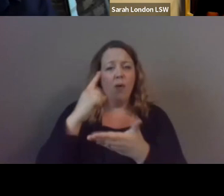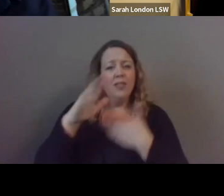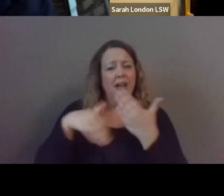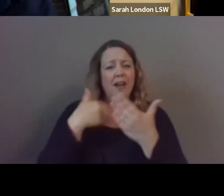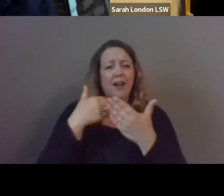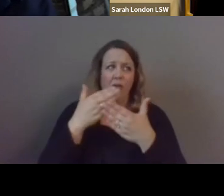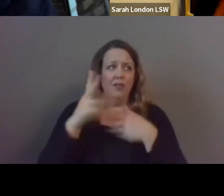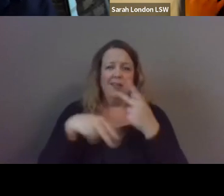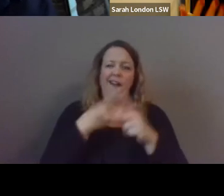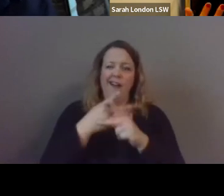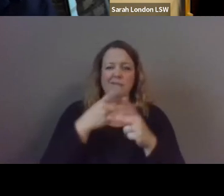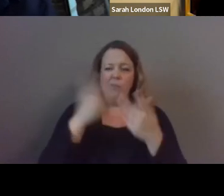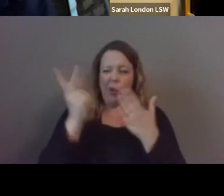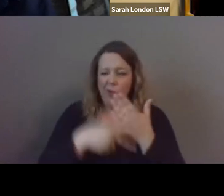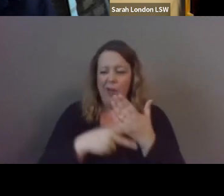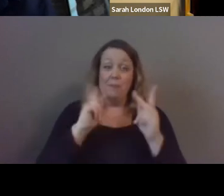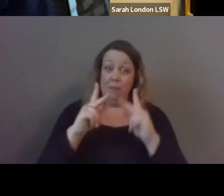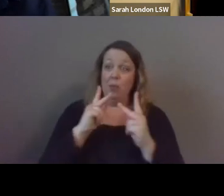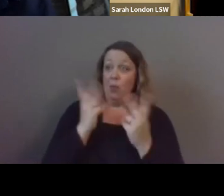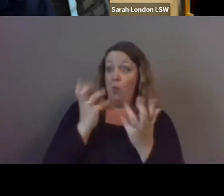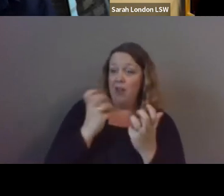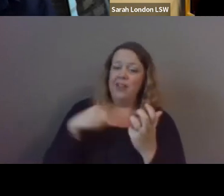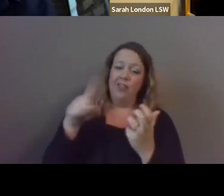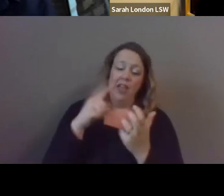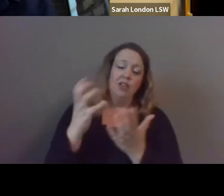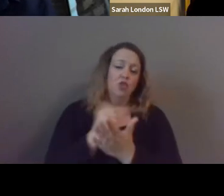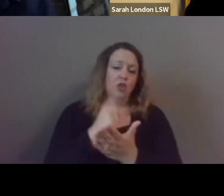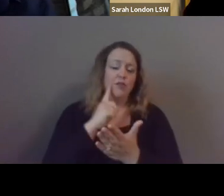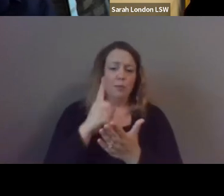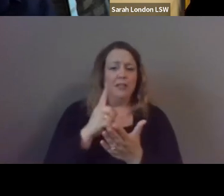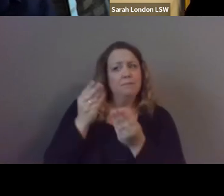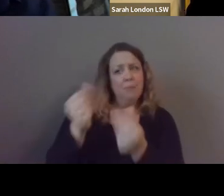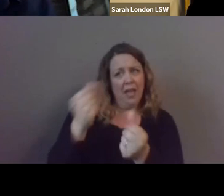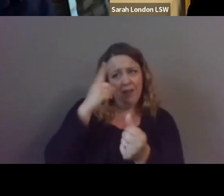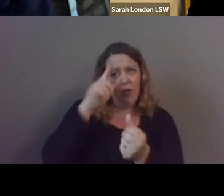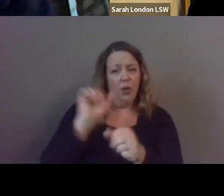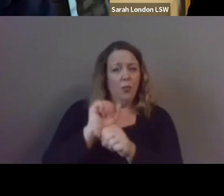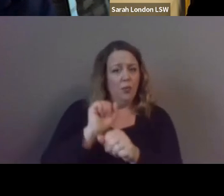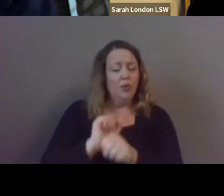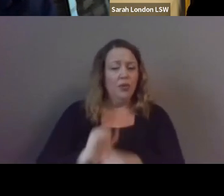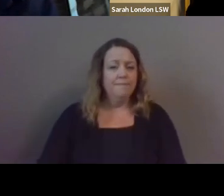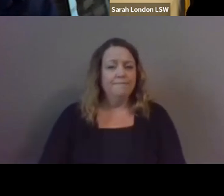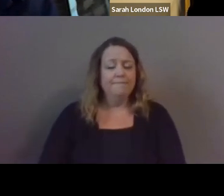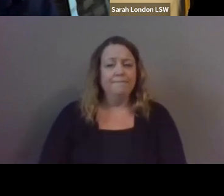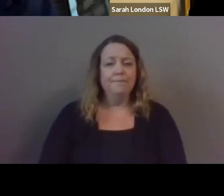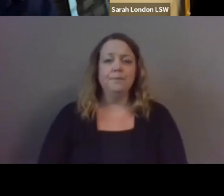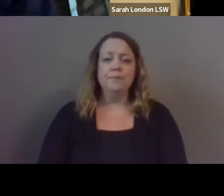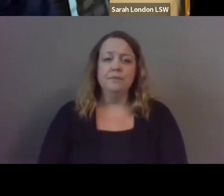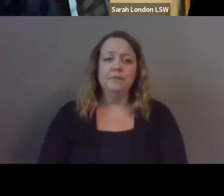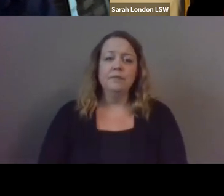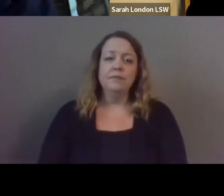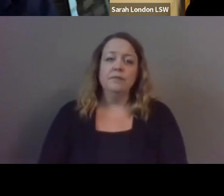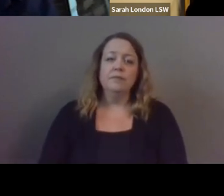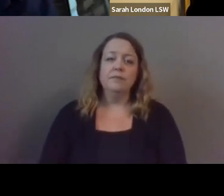do them um and they deserve to be compensated for their efforts i want to thank all three of you